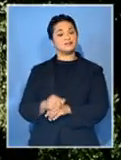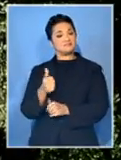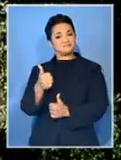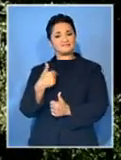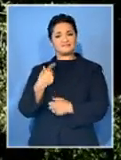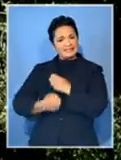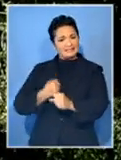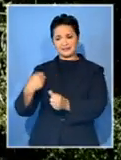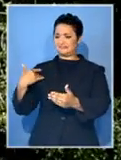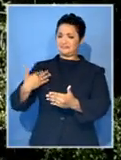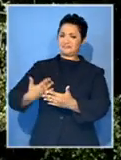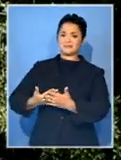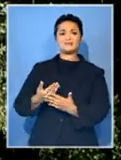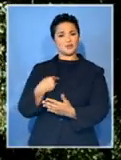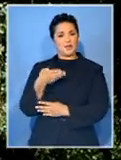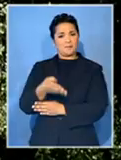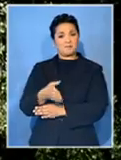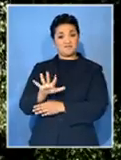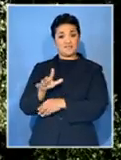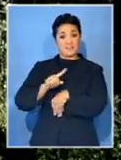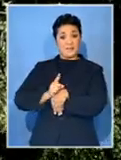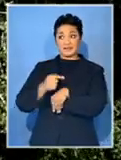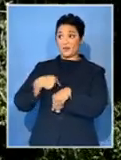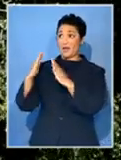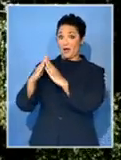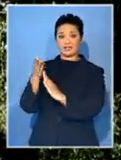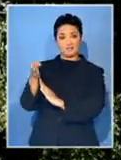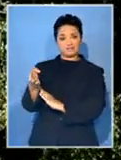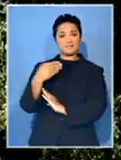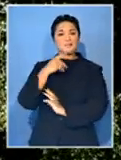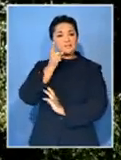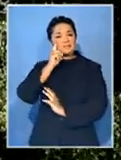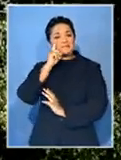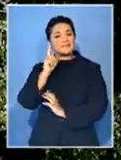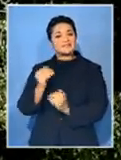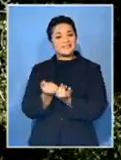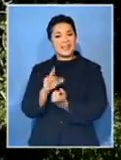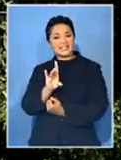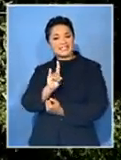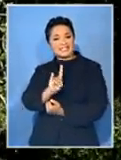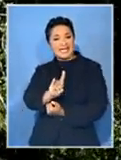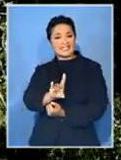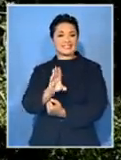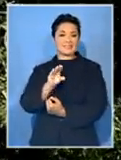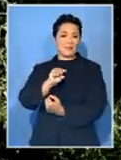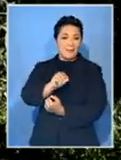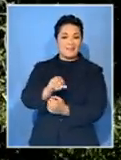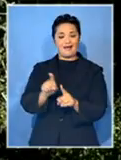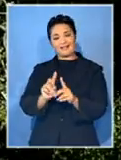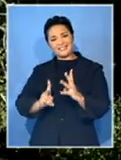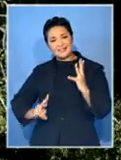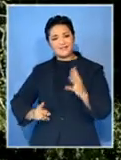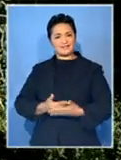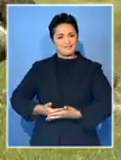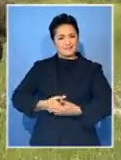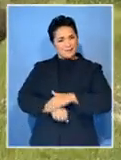here for a number of years, we live about 15 minutes away and it was great to see the young ducks and the young zebra and good to see the park is sustainable and